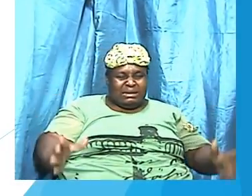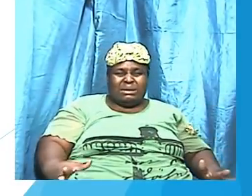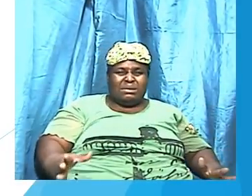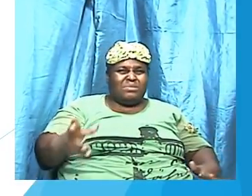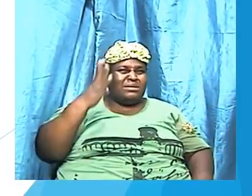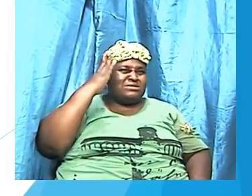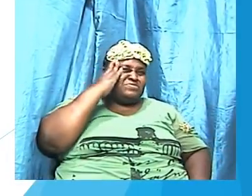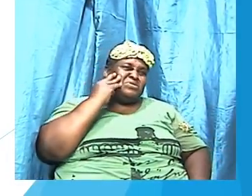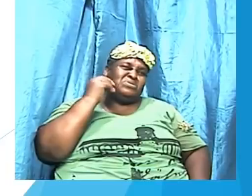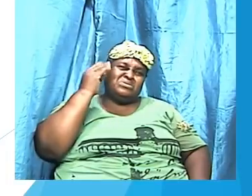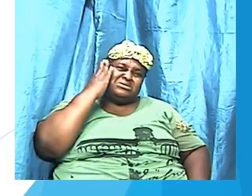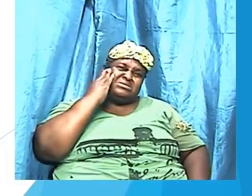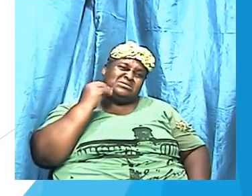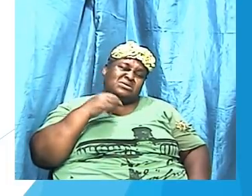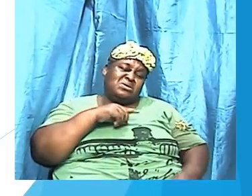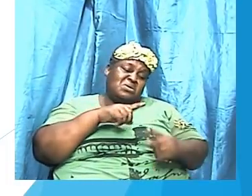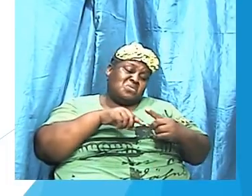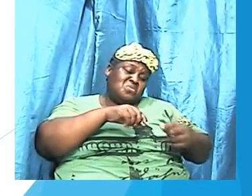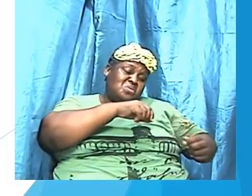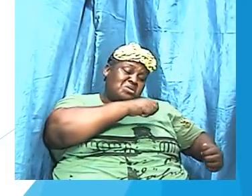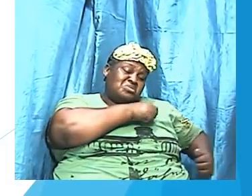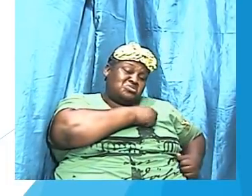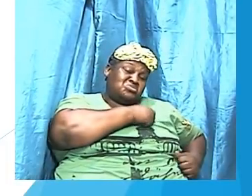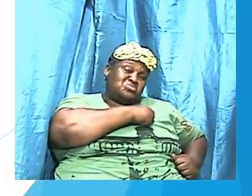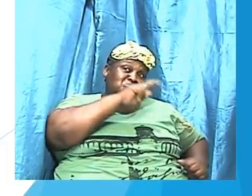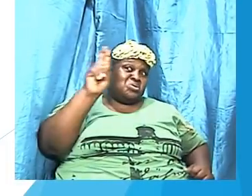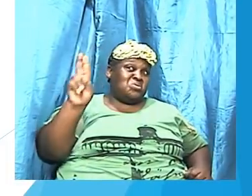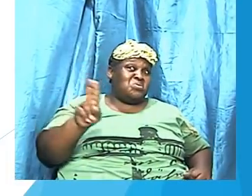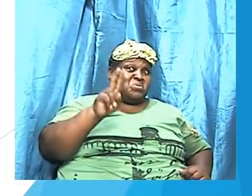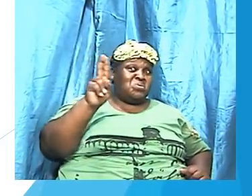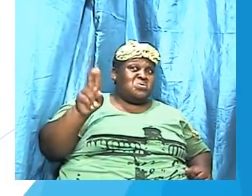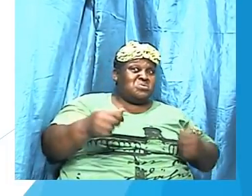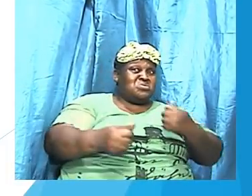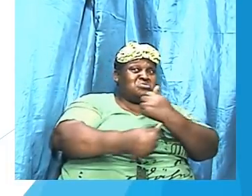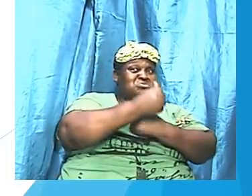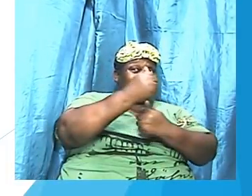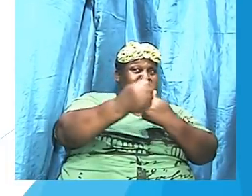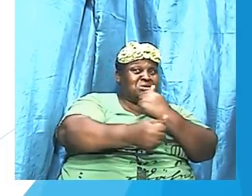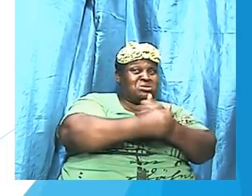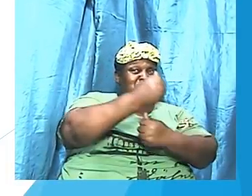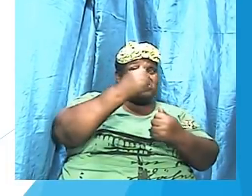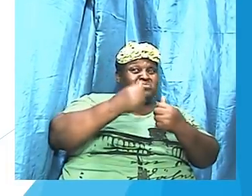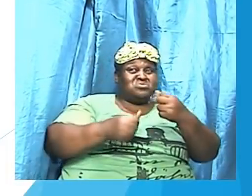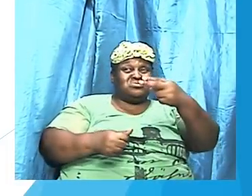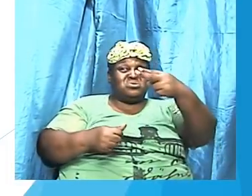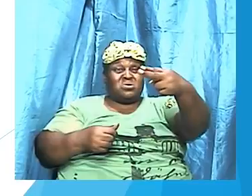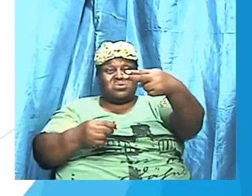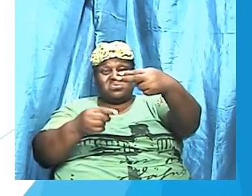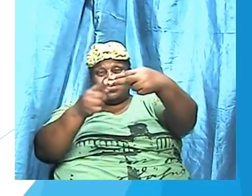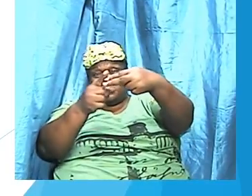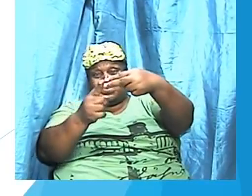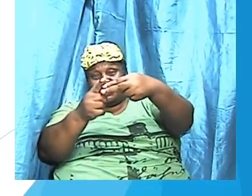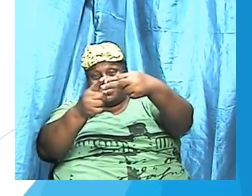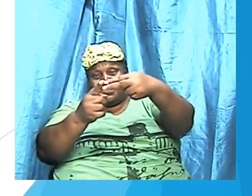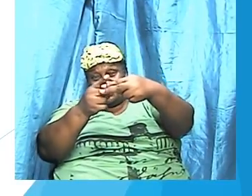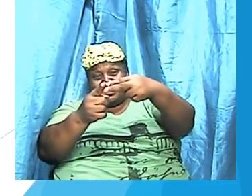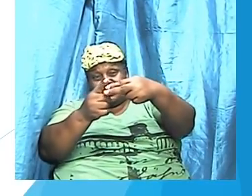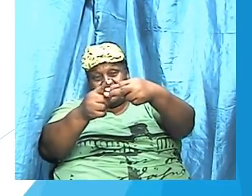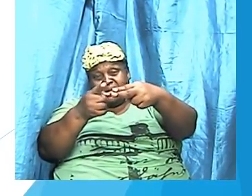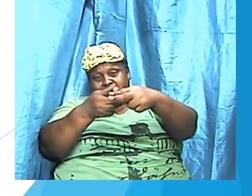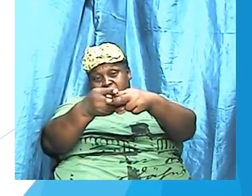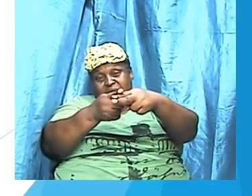when the soldier used this deadly two edged sword correctly it always